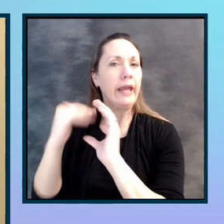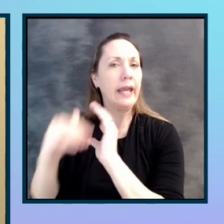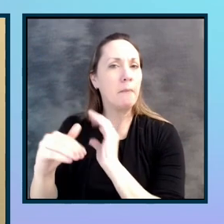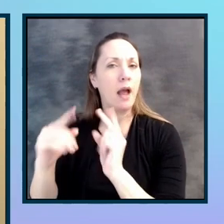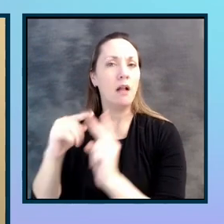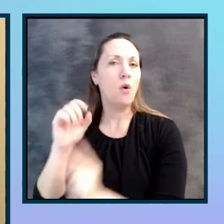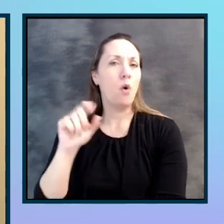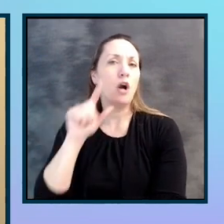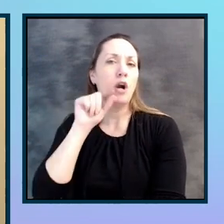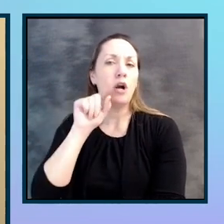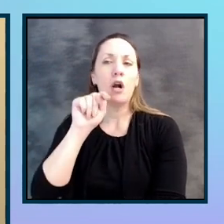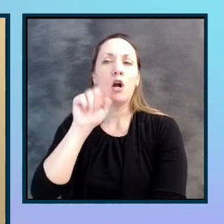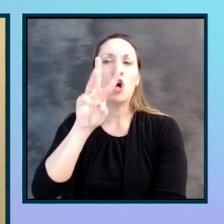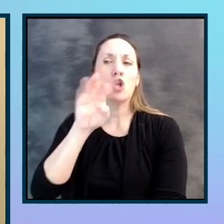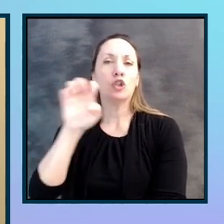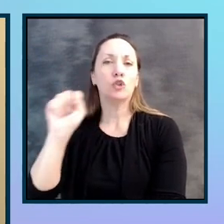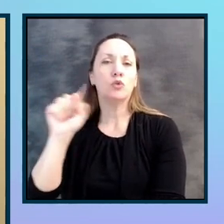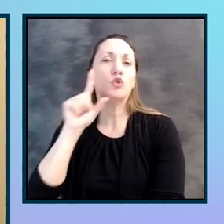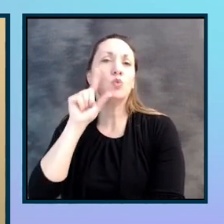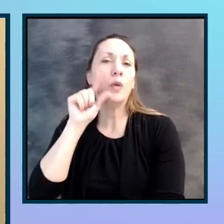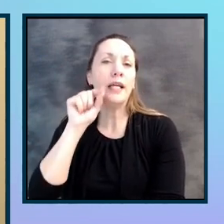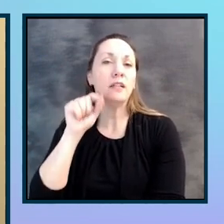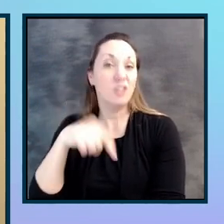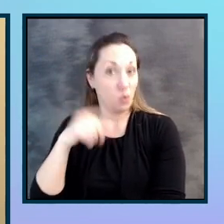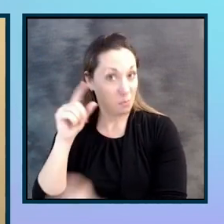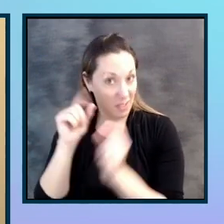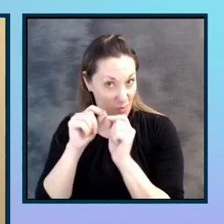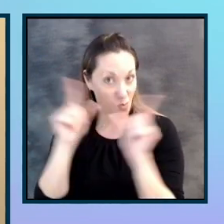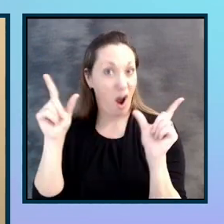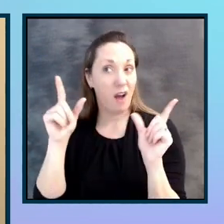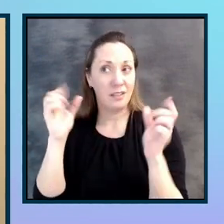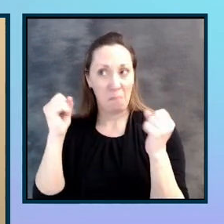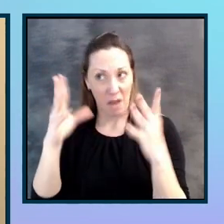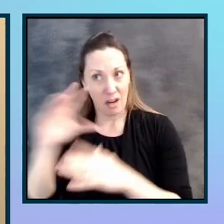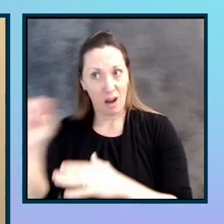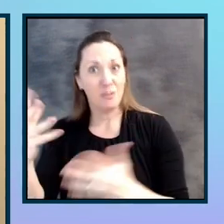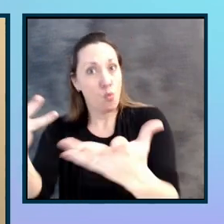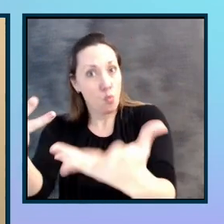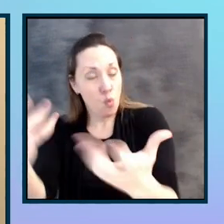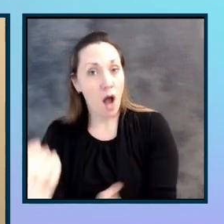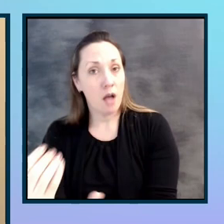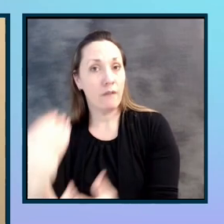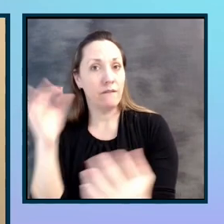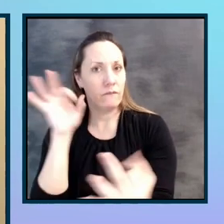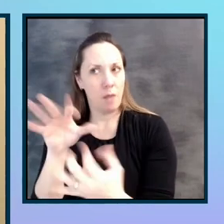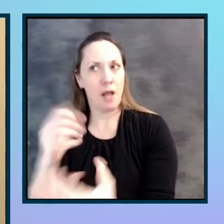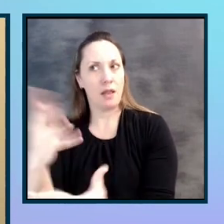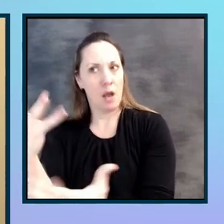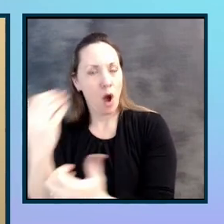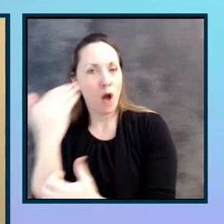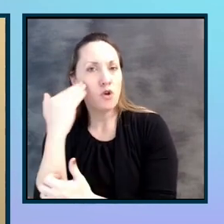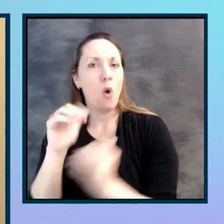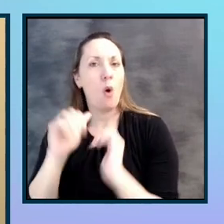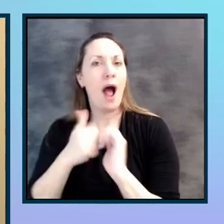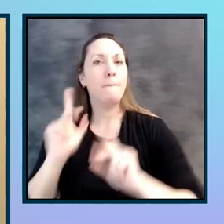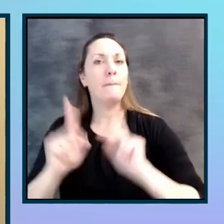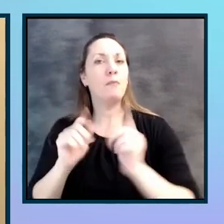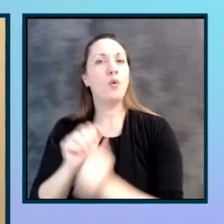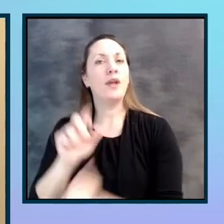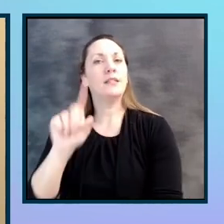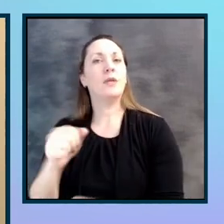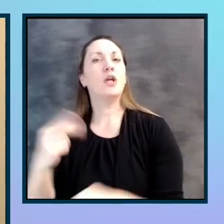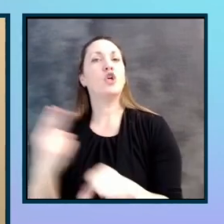be amazed companies are dying for feedback. The developers want to hear how people with disabilities use their product and